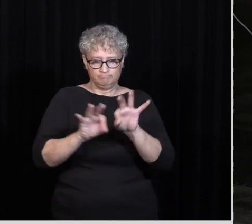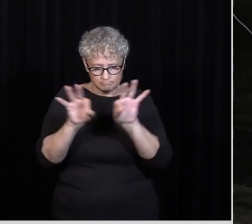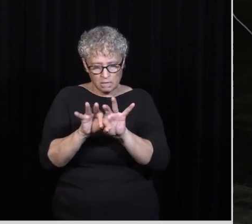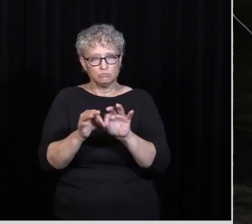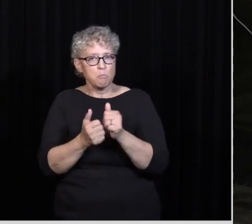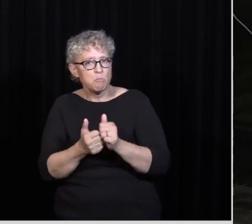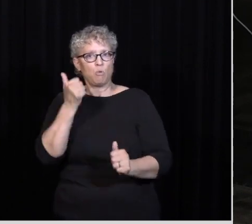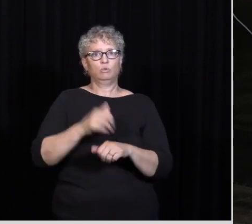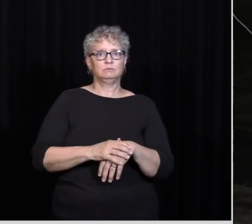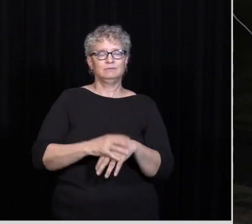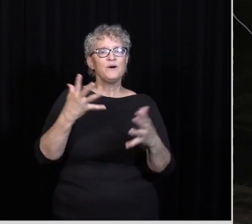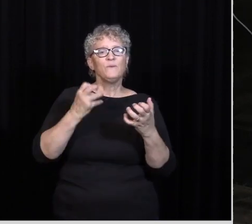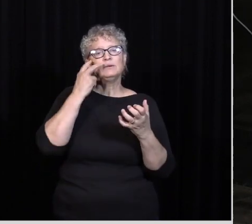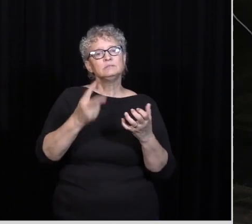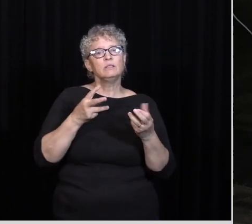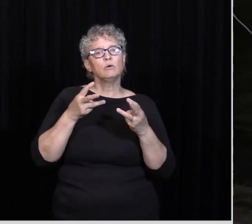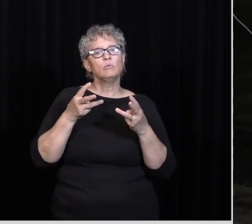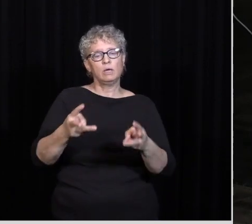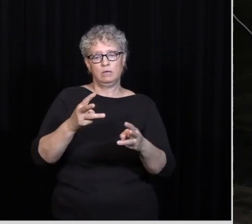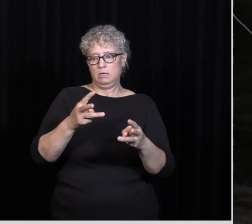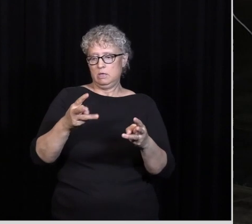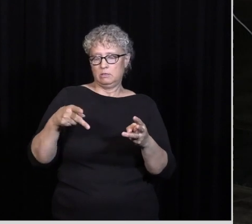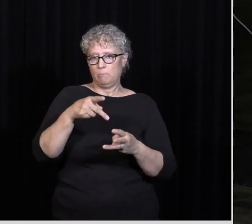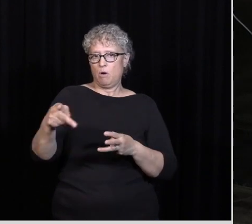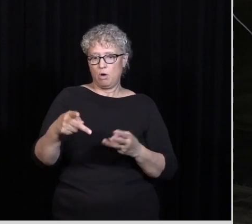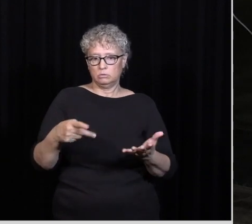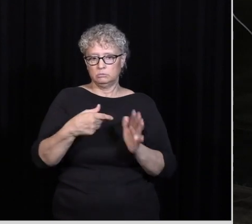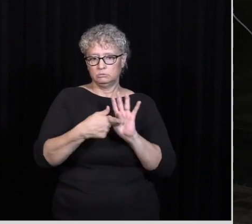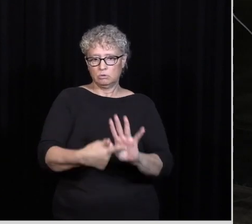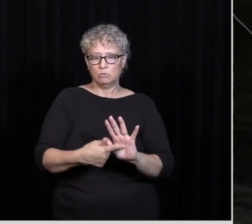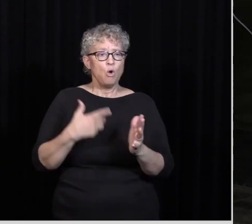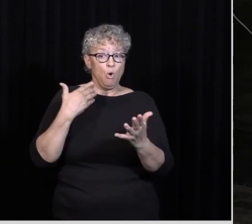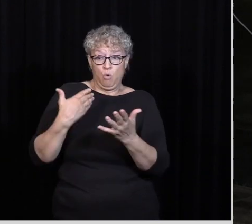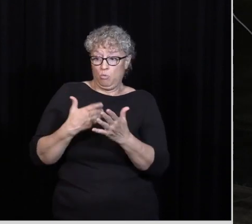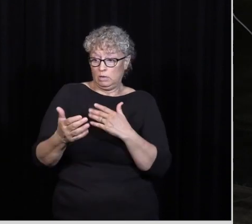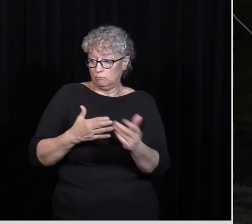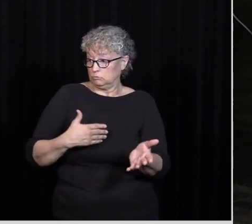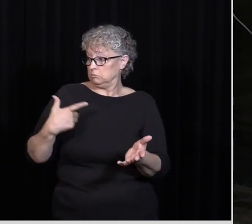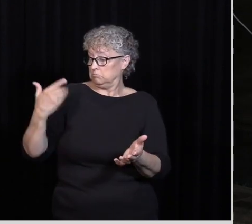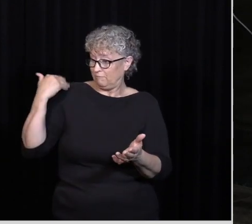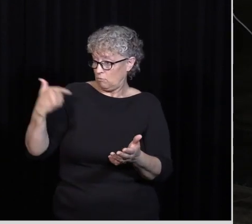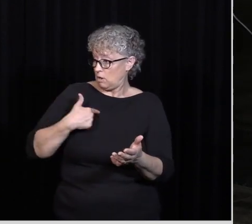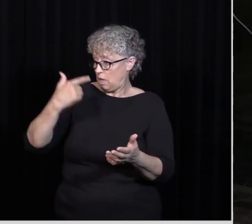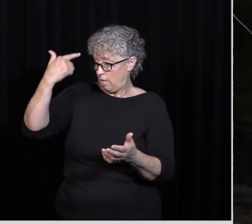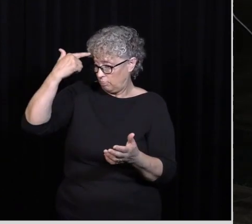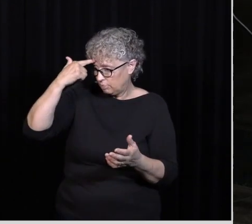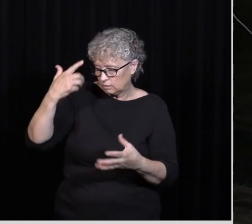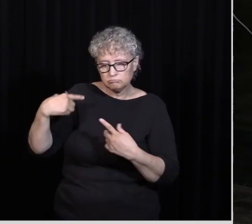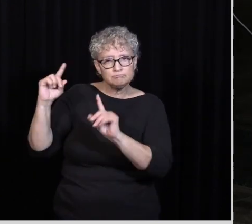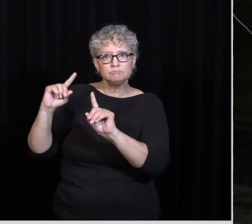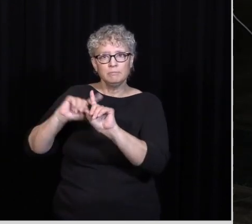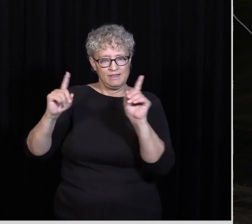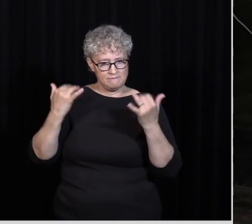want you To see The way Paul does This He says Whatever Were gains To me I now Consider Loss For the Sake Of